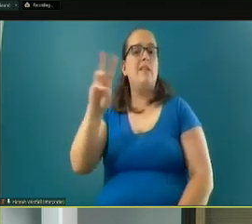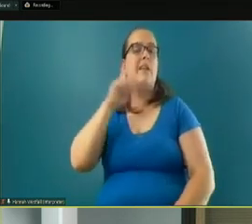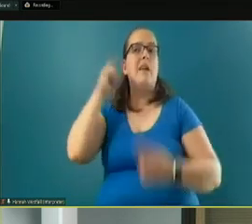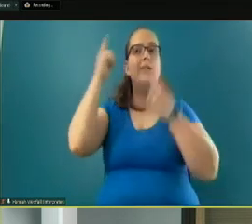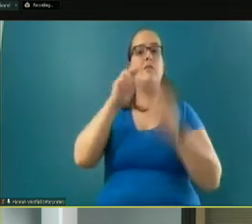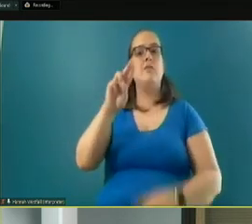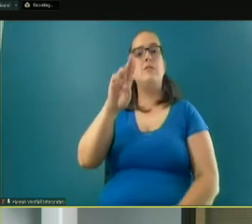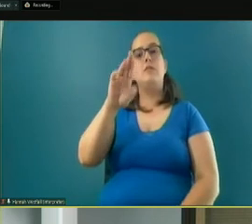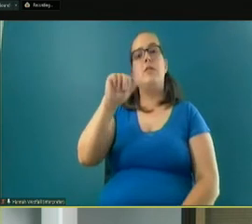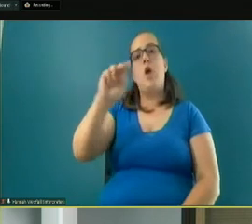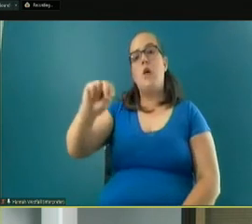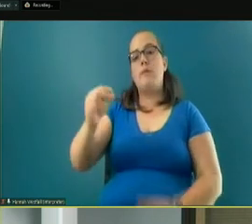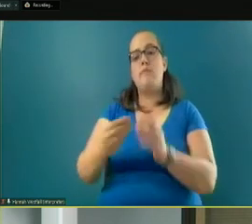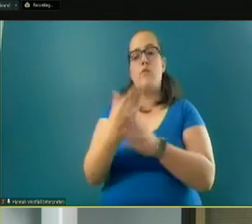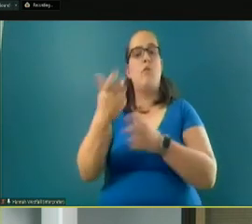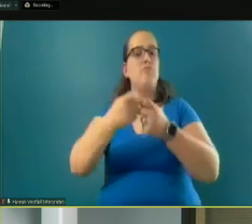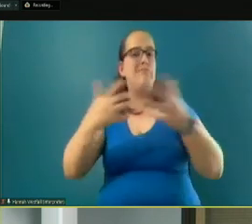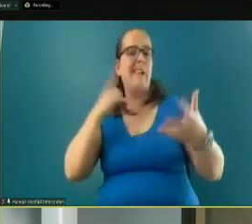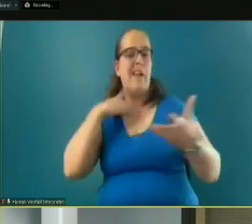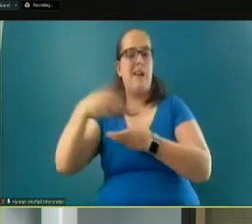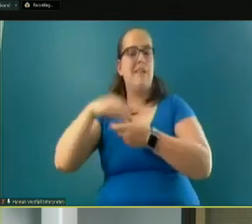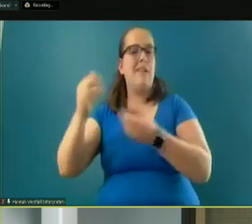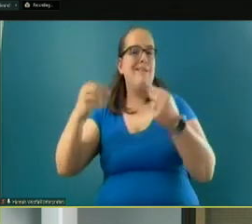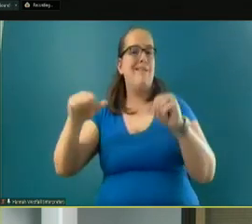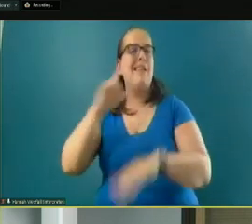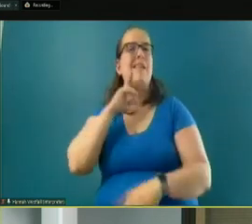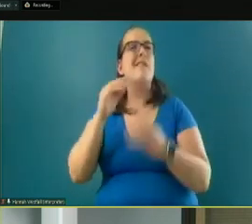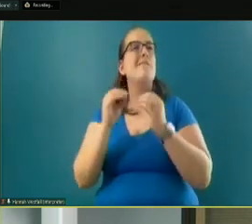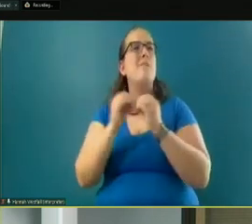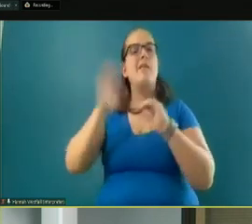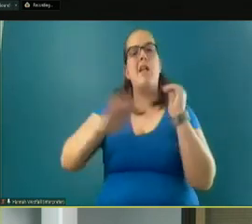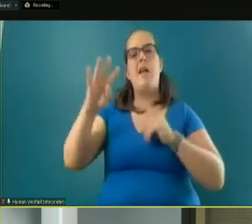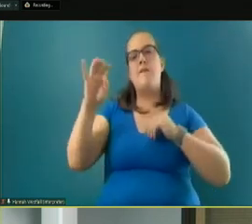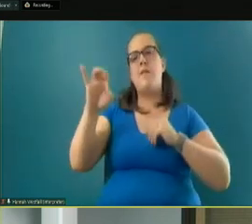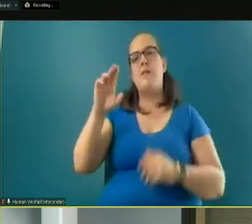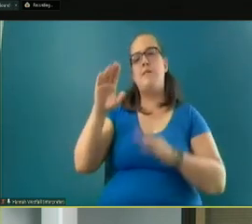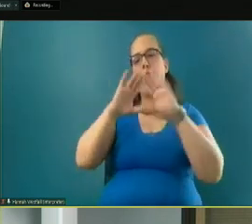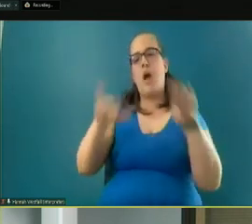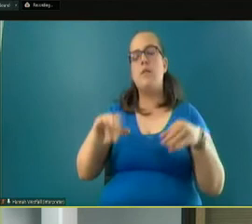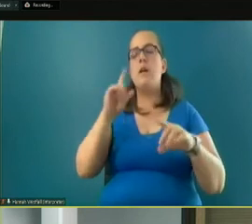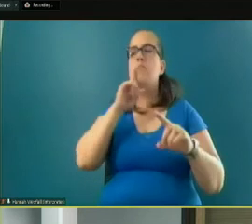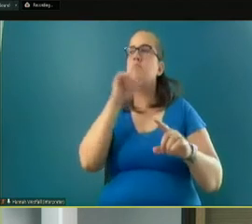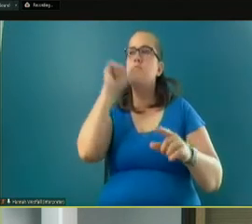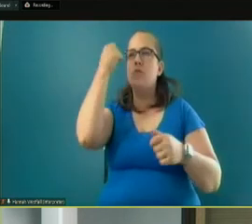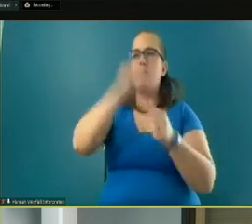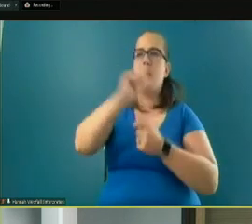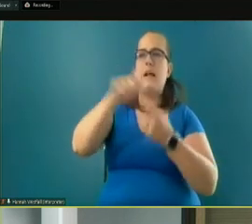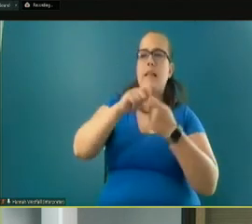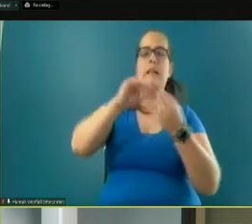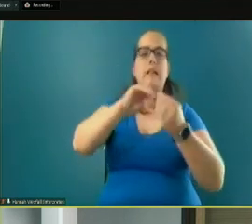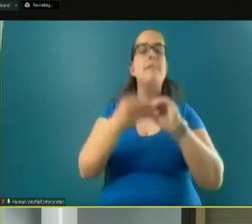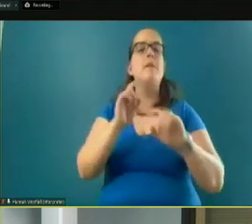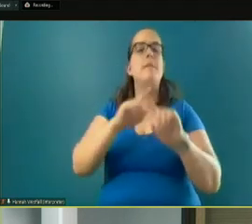to include that property with I think it's over 400 units. don't recall the exact number, but a very significant number of housing units